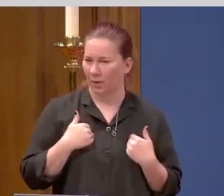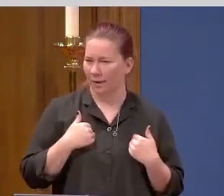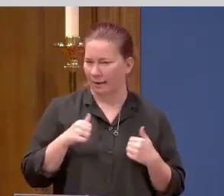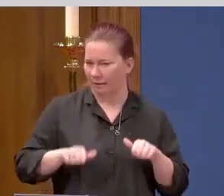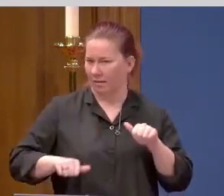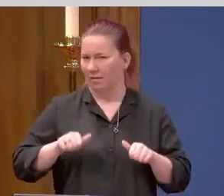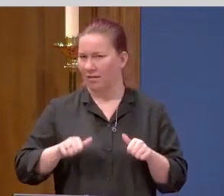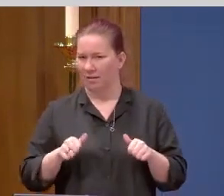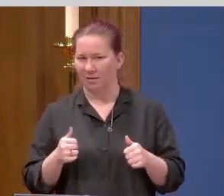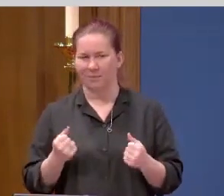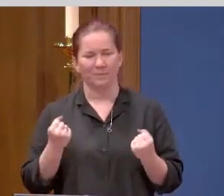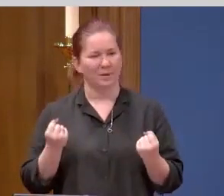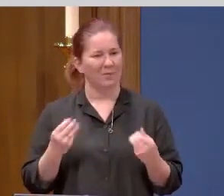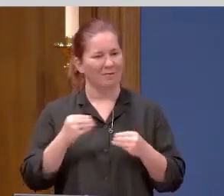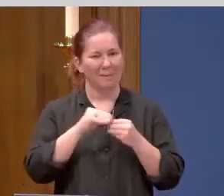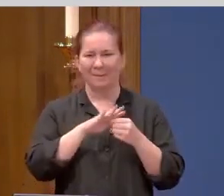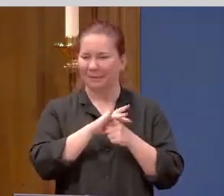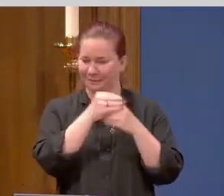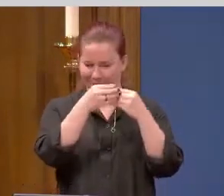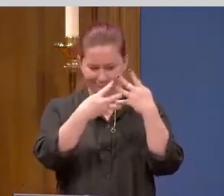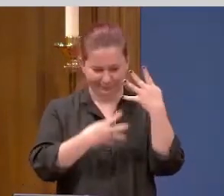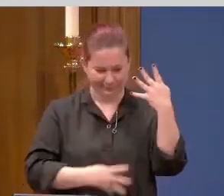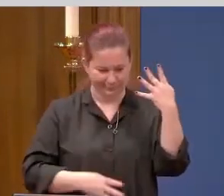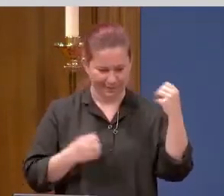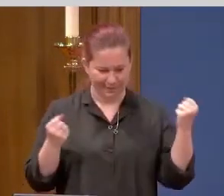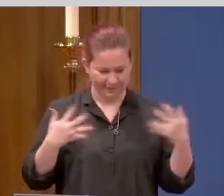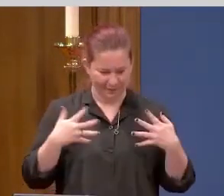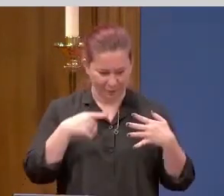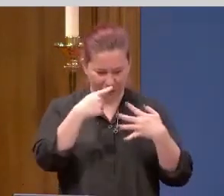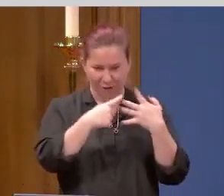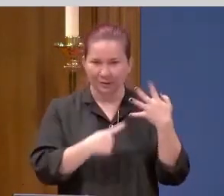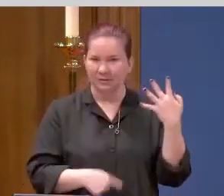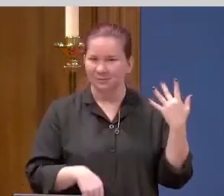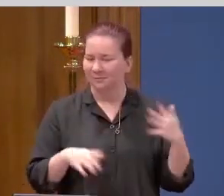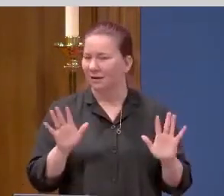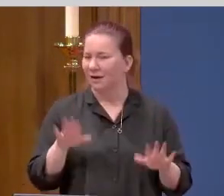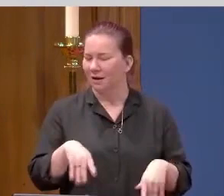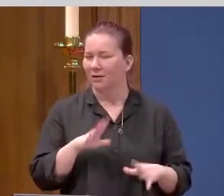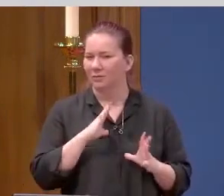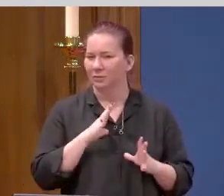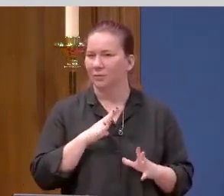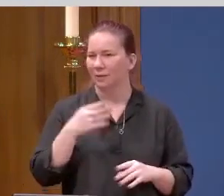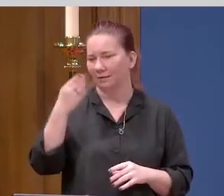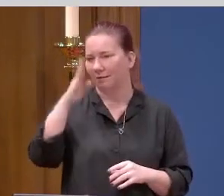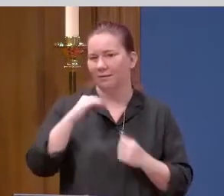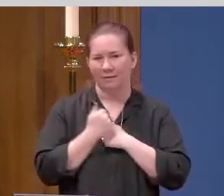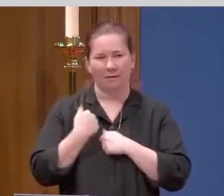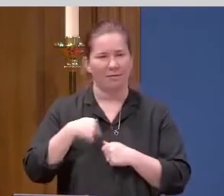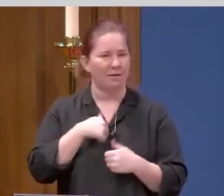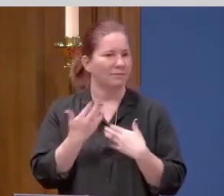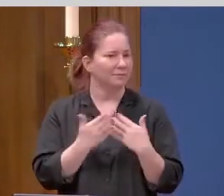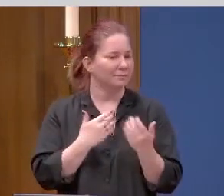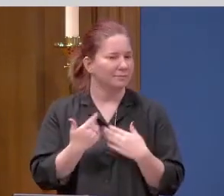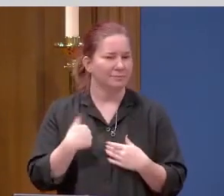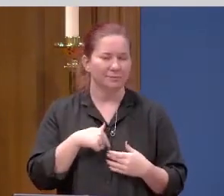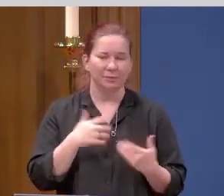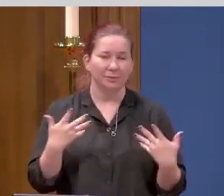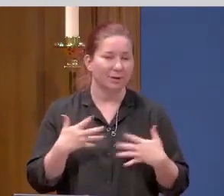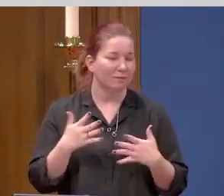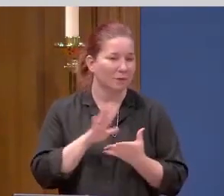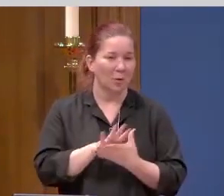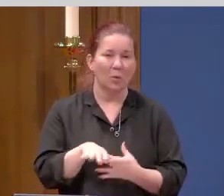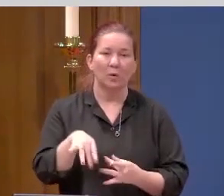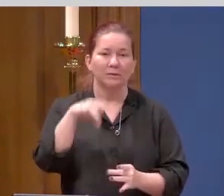be afraid of. And that's okay. Because God loves us. Because Even when we're afraid. The Holy